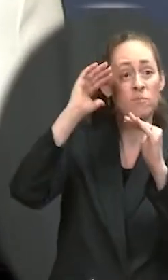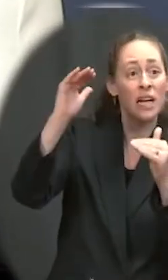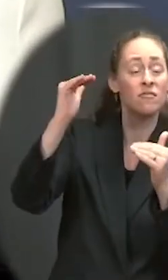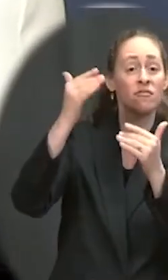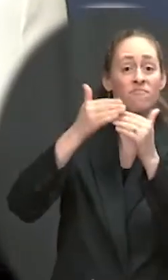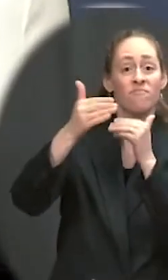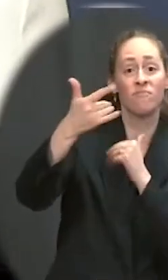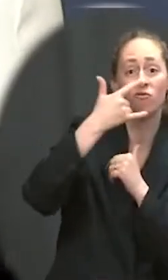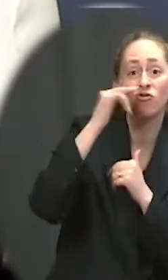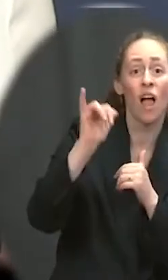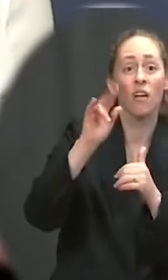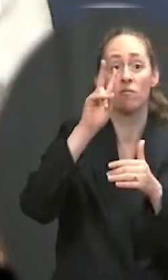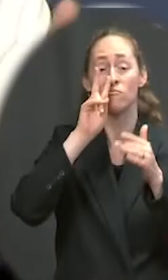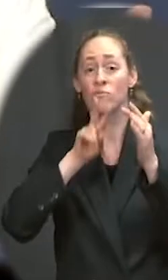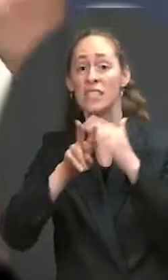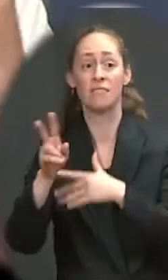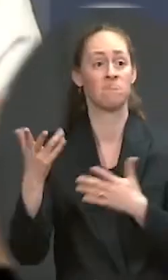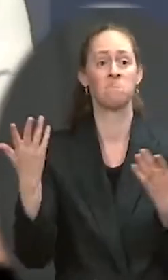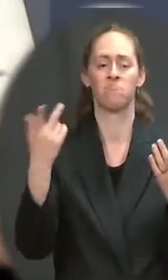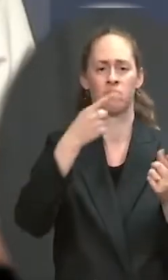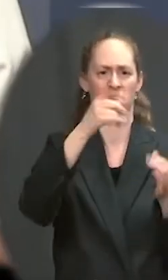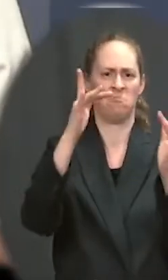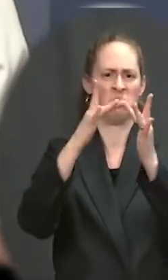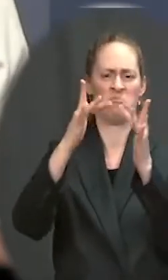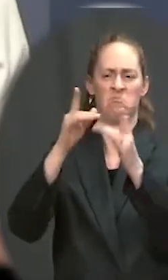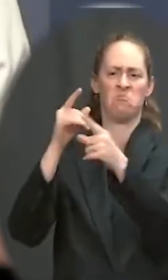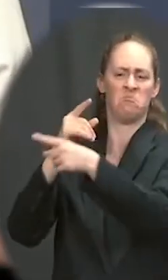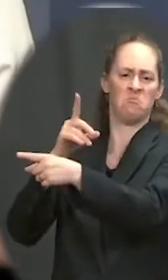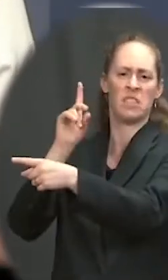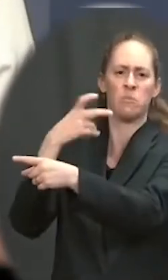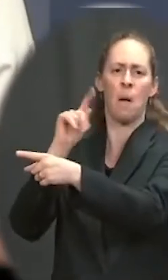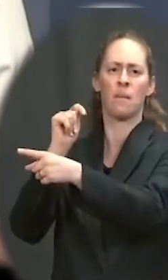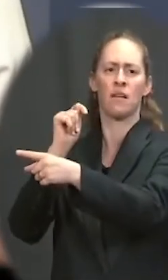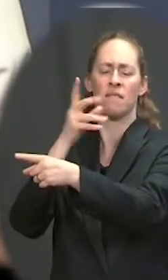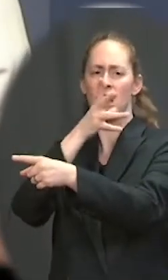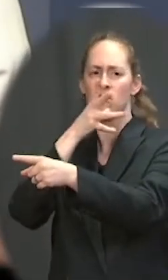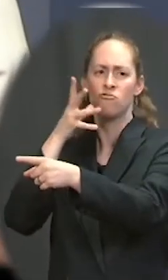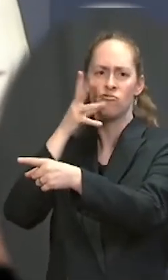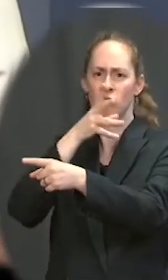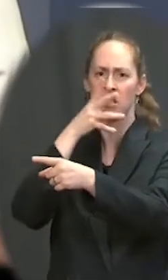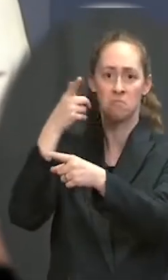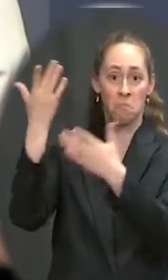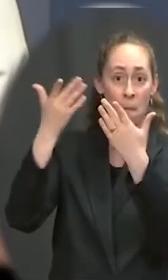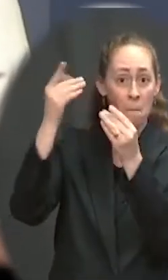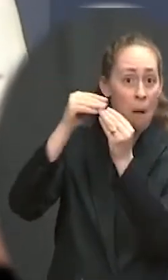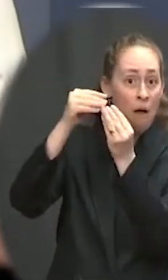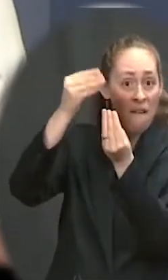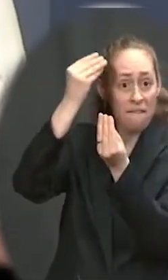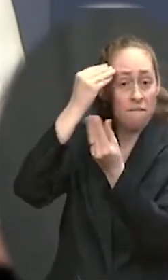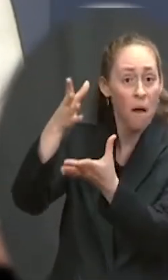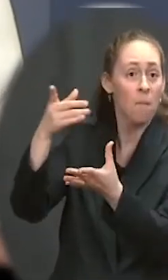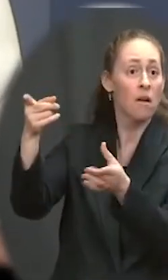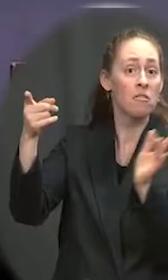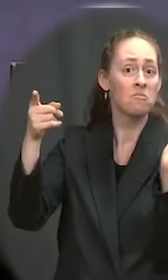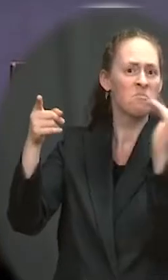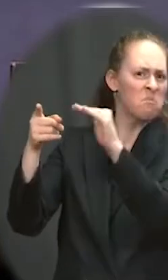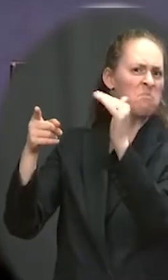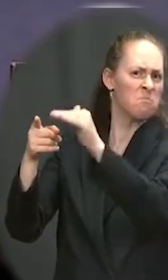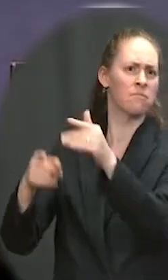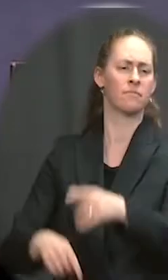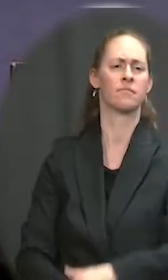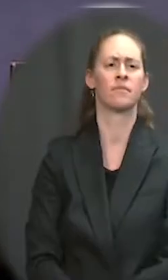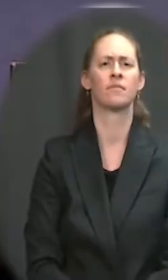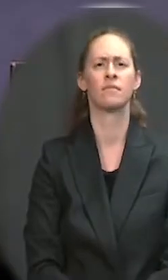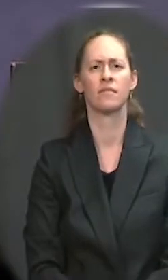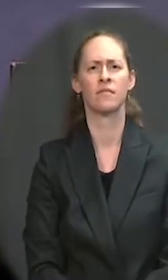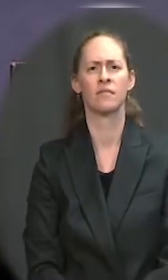Agriculture, and they would, of course, be the right source for that information, and we can see if there's more follow-up on it on the timeline. The Okay. And then on